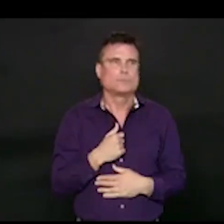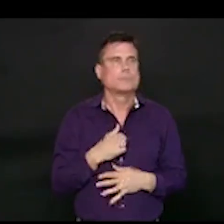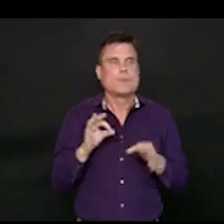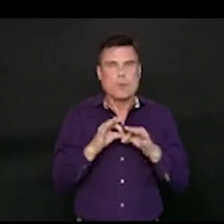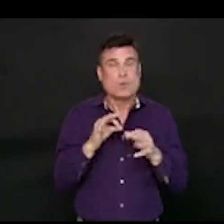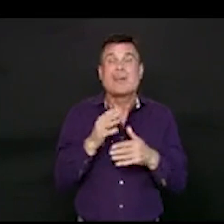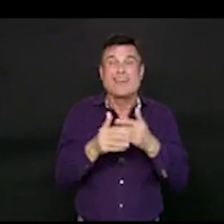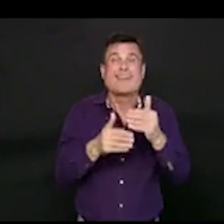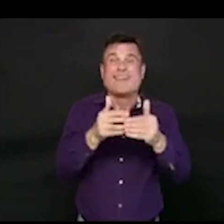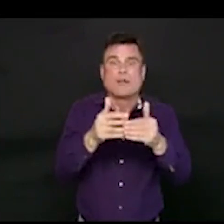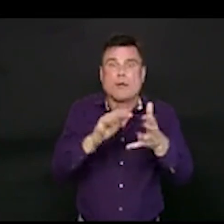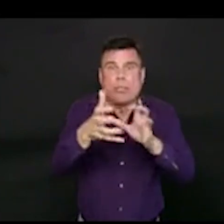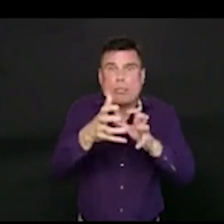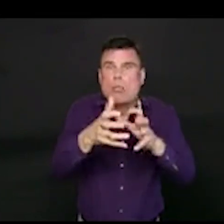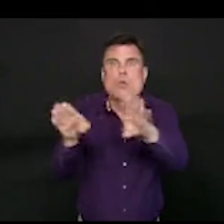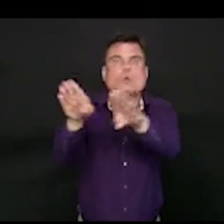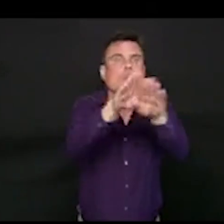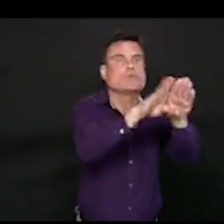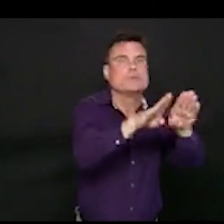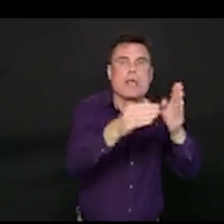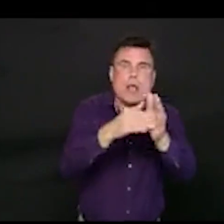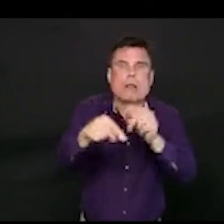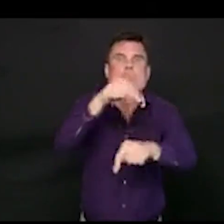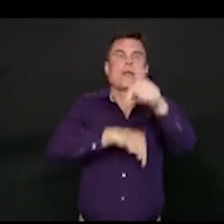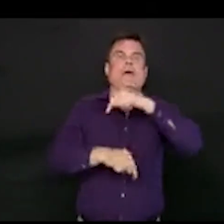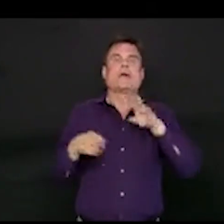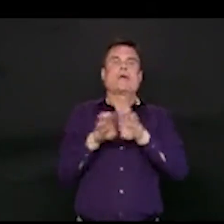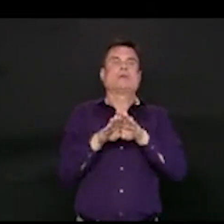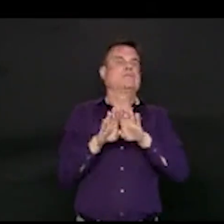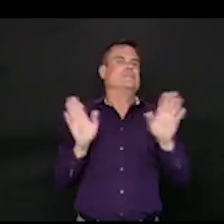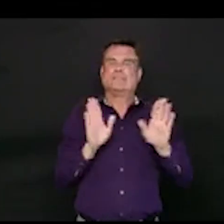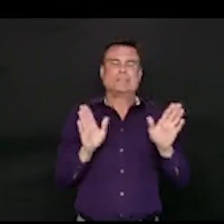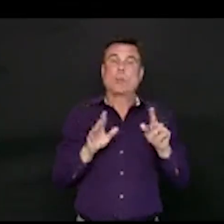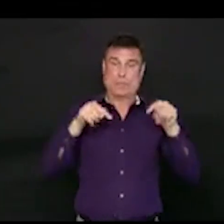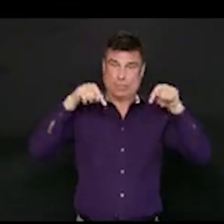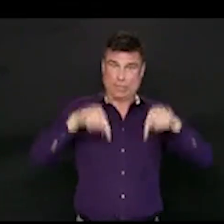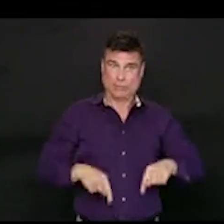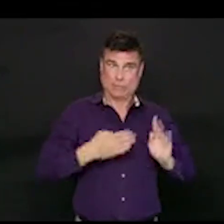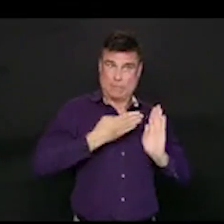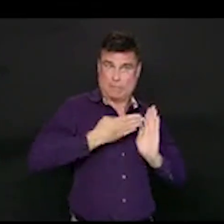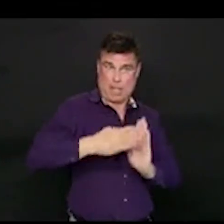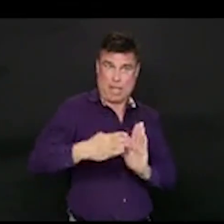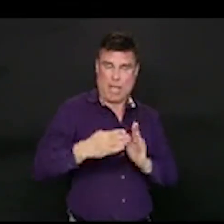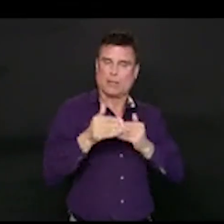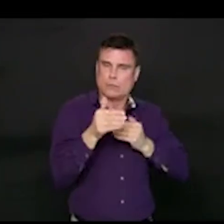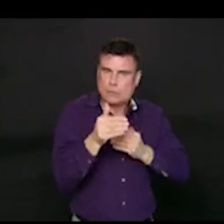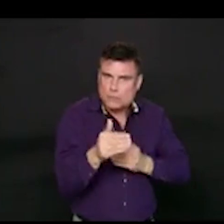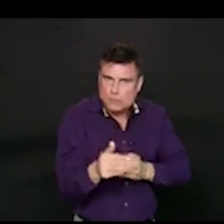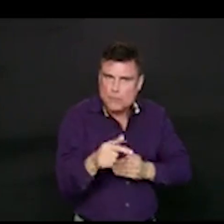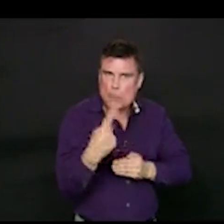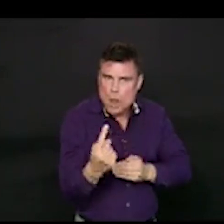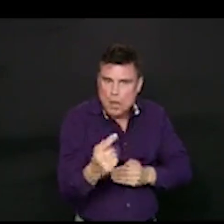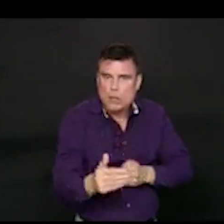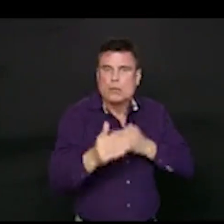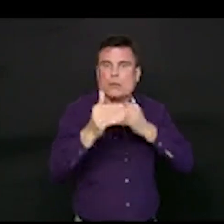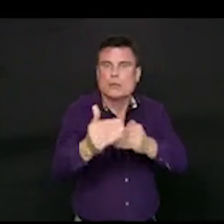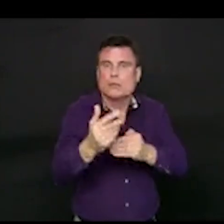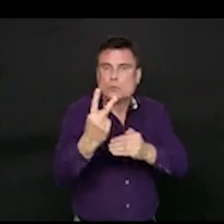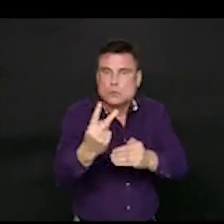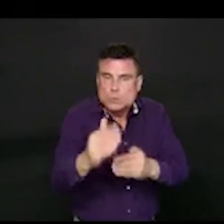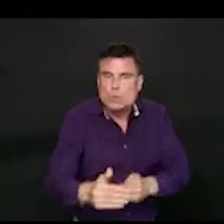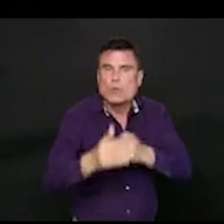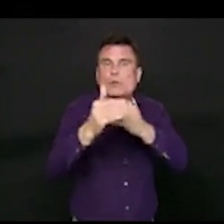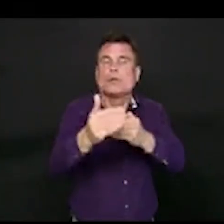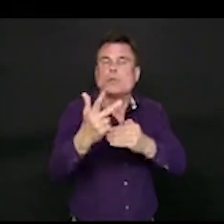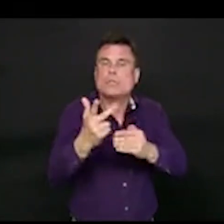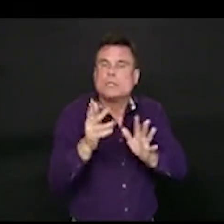so that we can increase our contacts, our numbers and our safe contacts in a way that keeps us on a steady state for